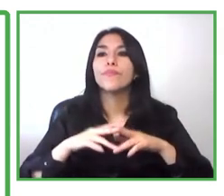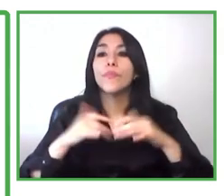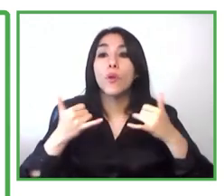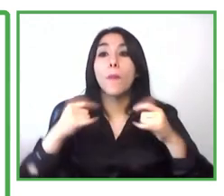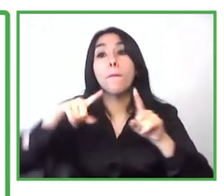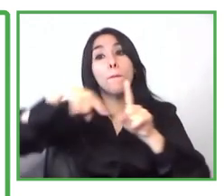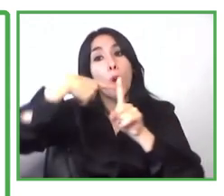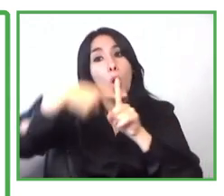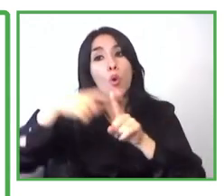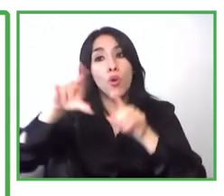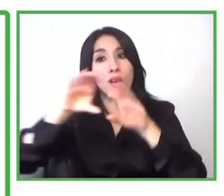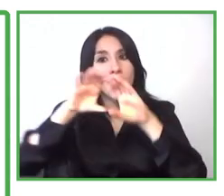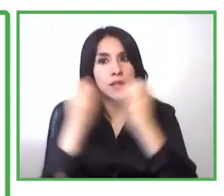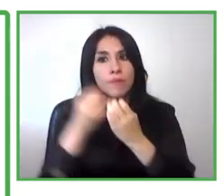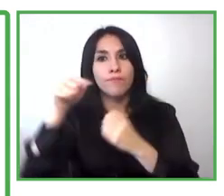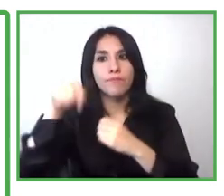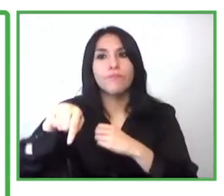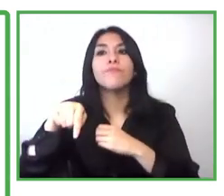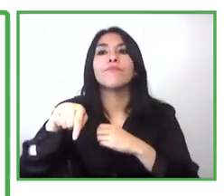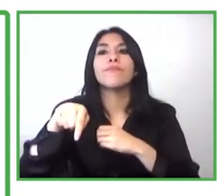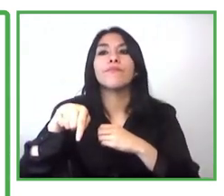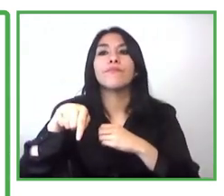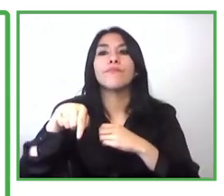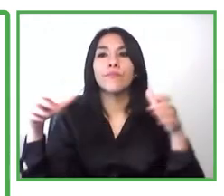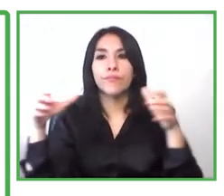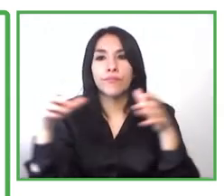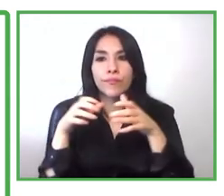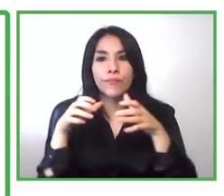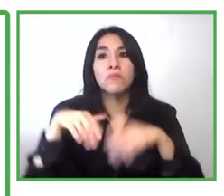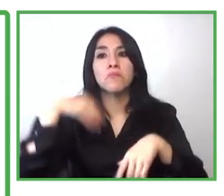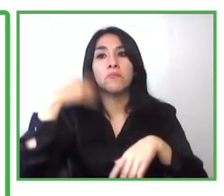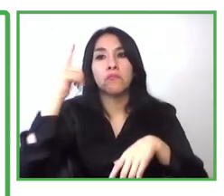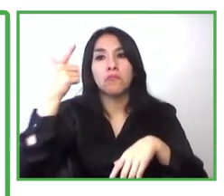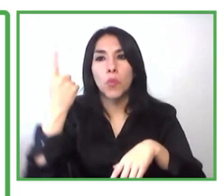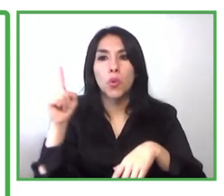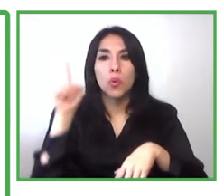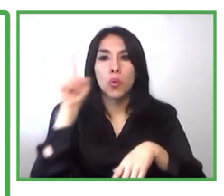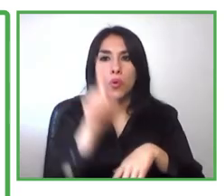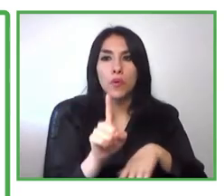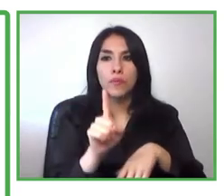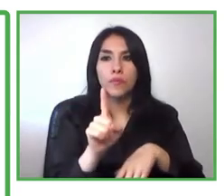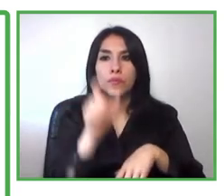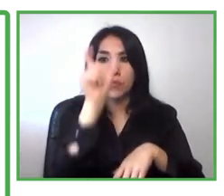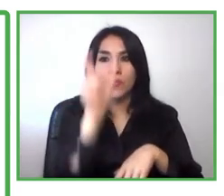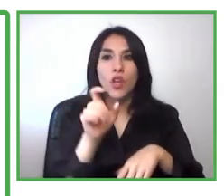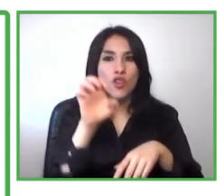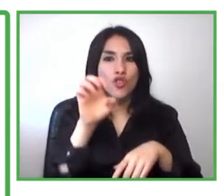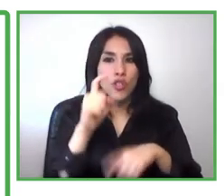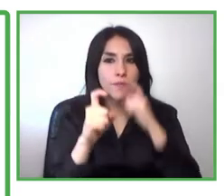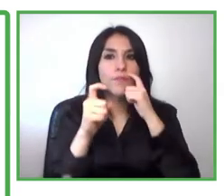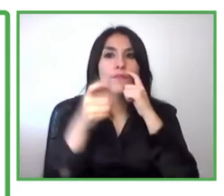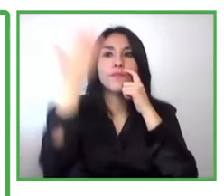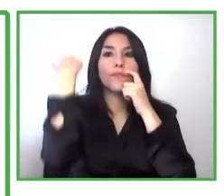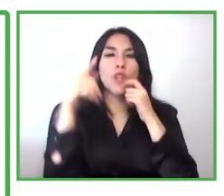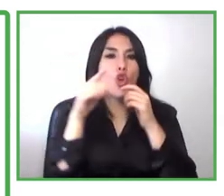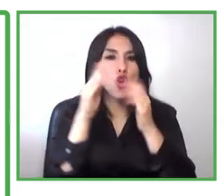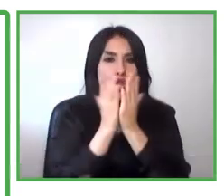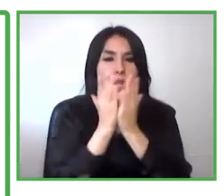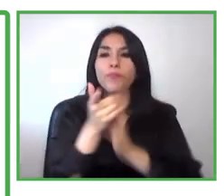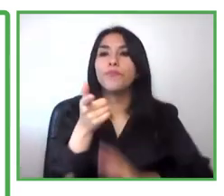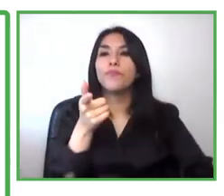participant who will be joining the program yeah uh if i can uh